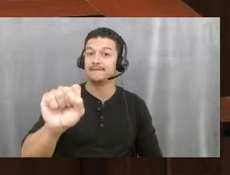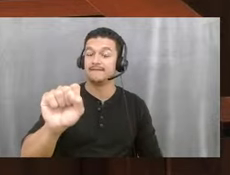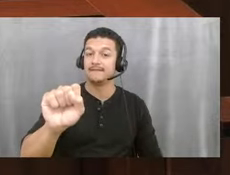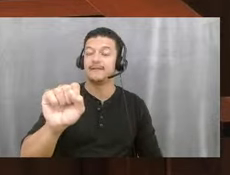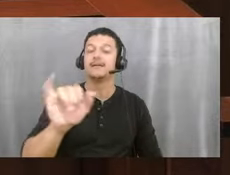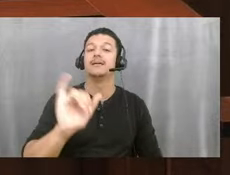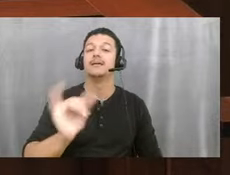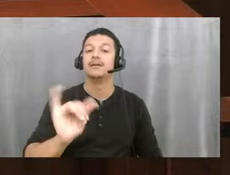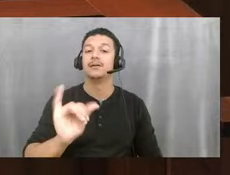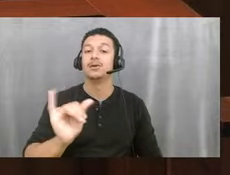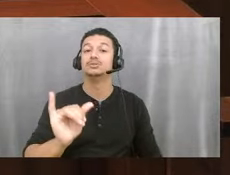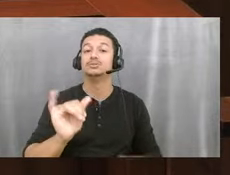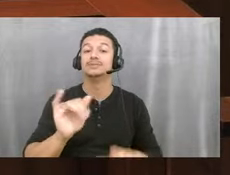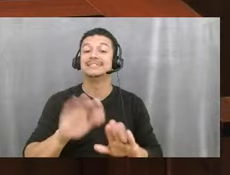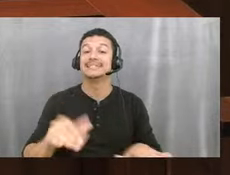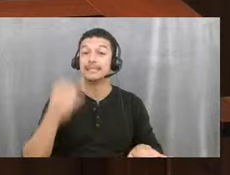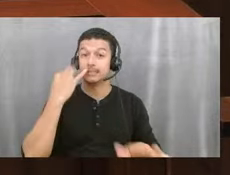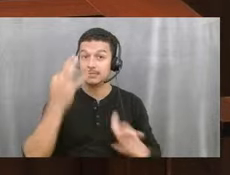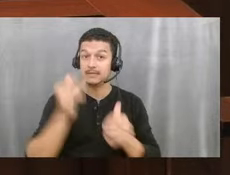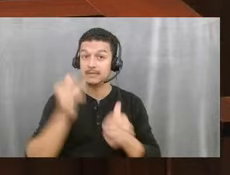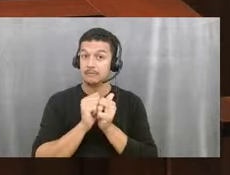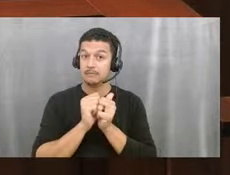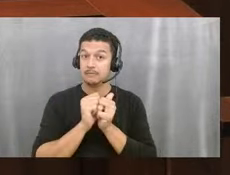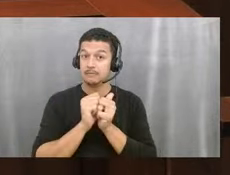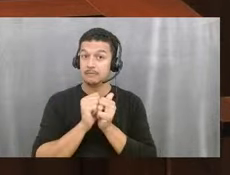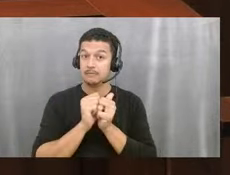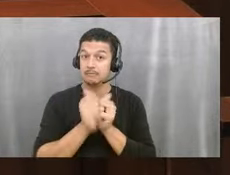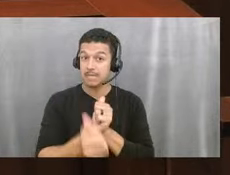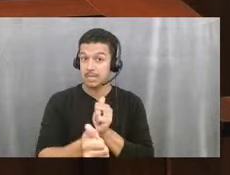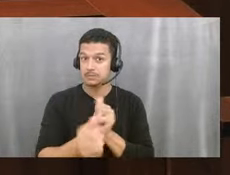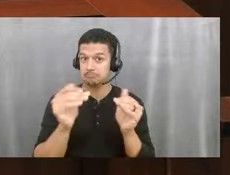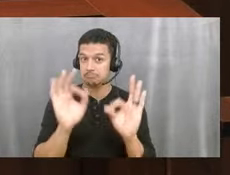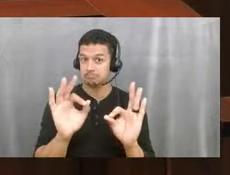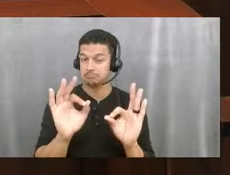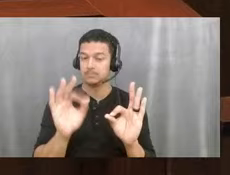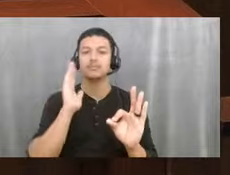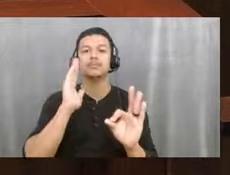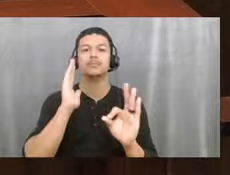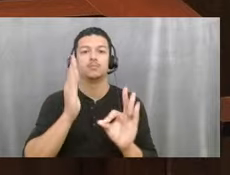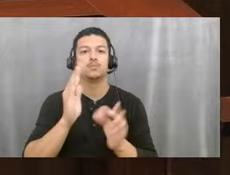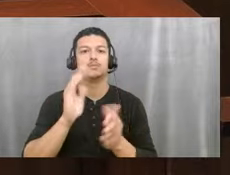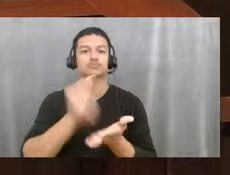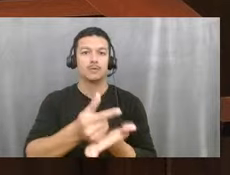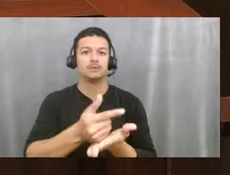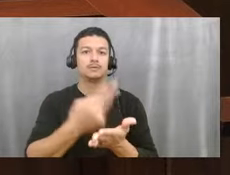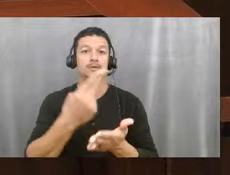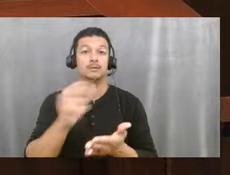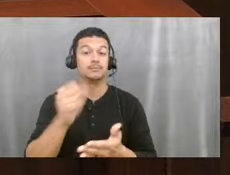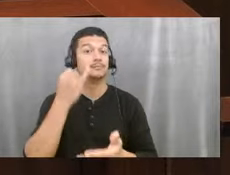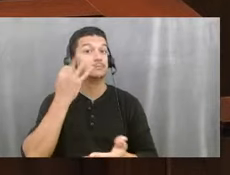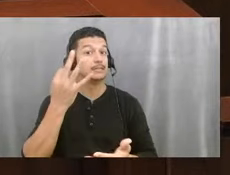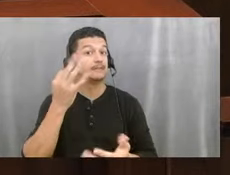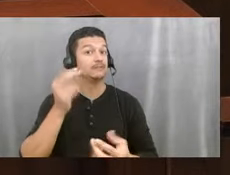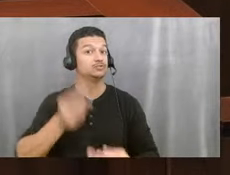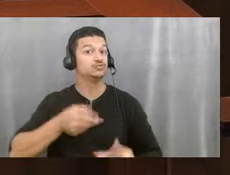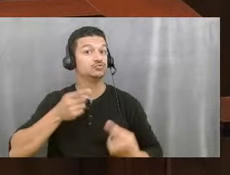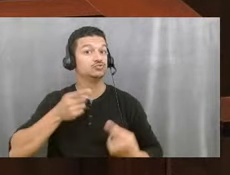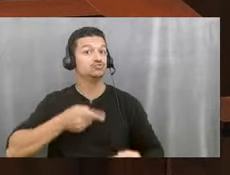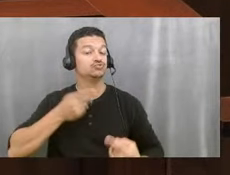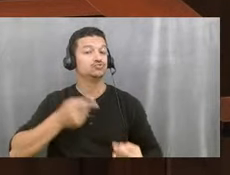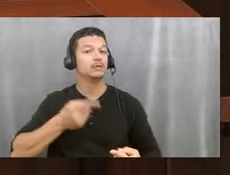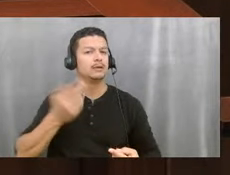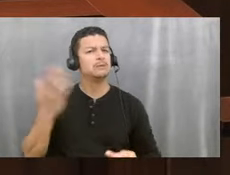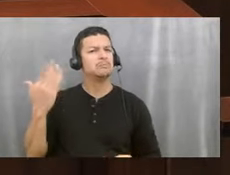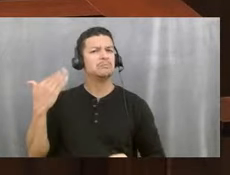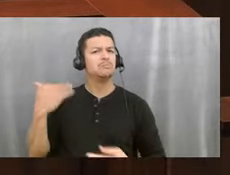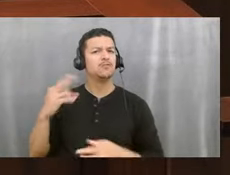if they pass that at an appropriate level, they will be able to graduate high school. If they struggle with that, in the past, we've been able to use